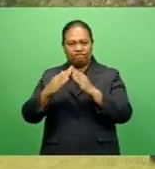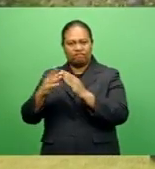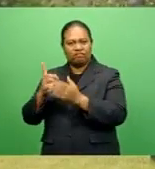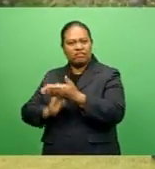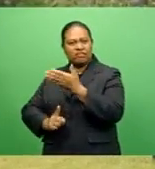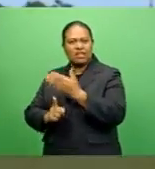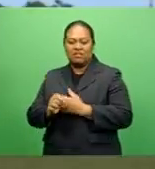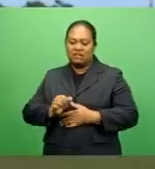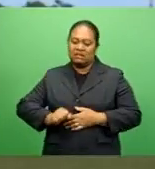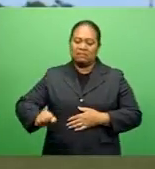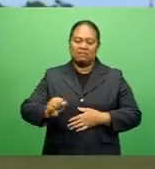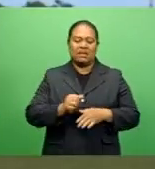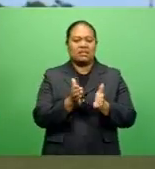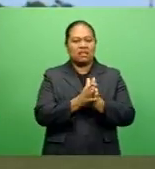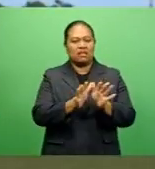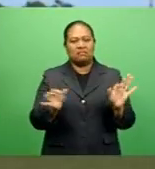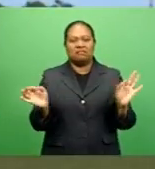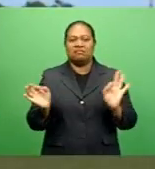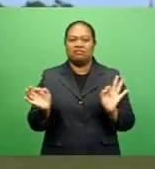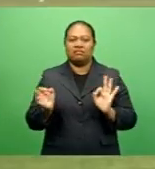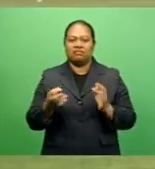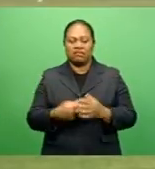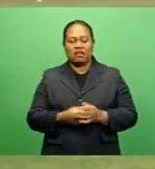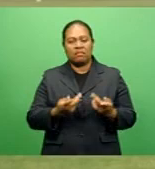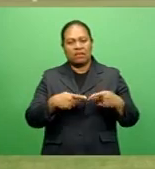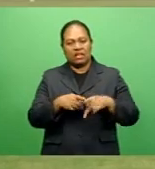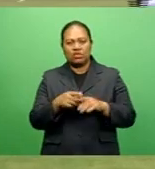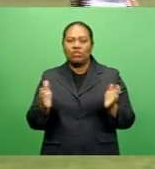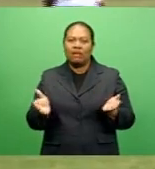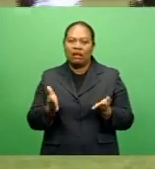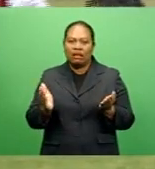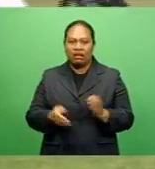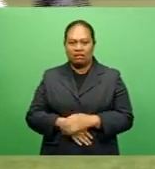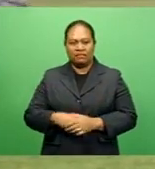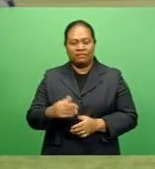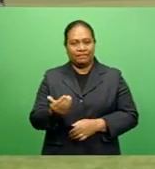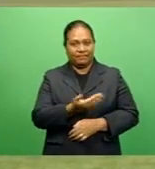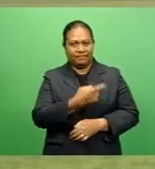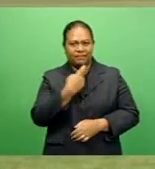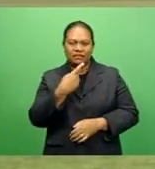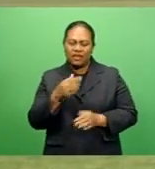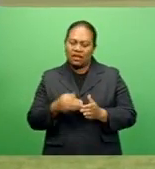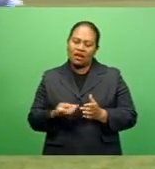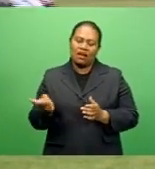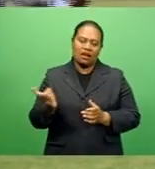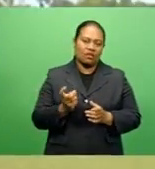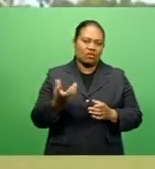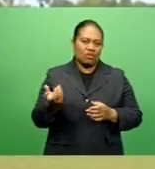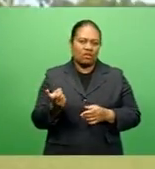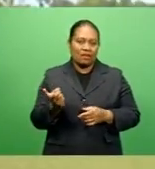out of space to play. Cricket Fiji is aware of the need in the maritime islands and they will step in to assist.